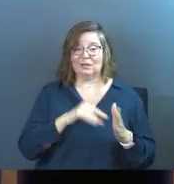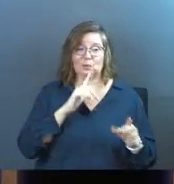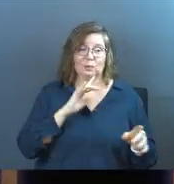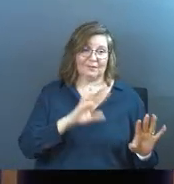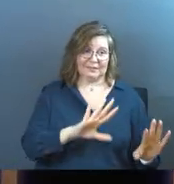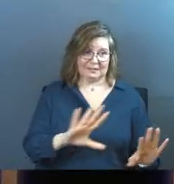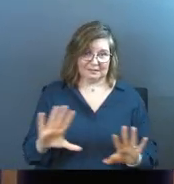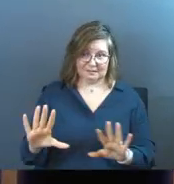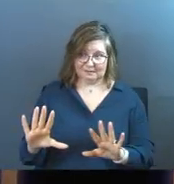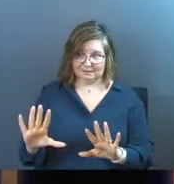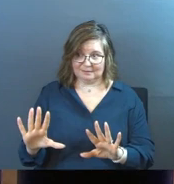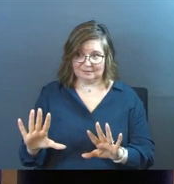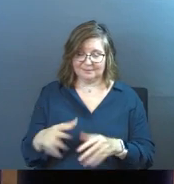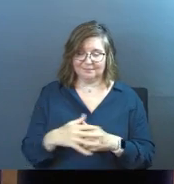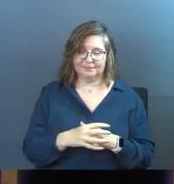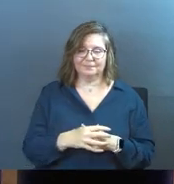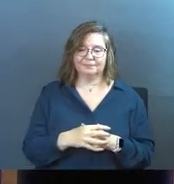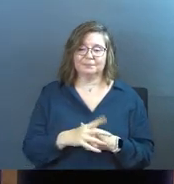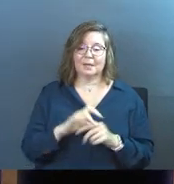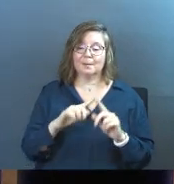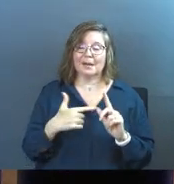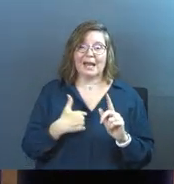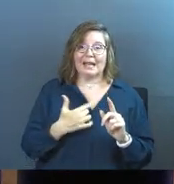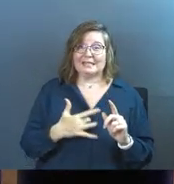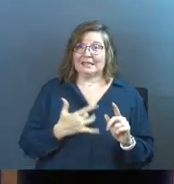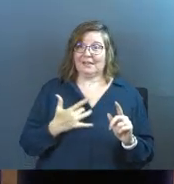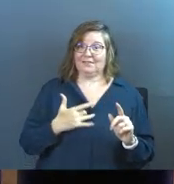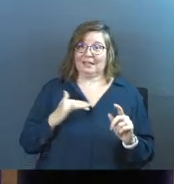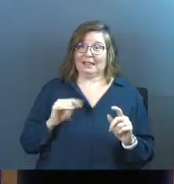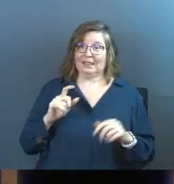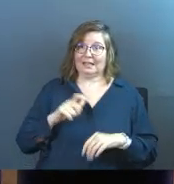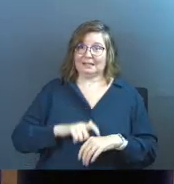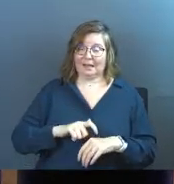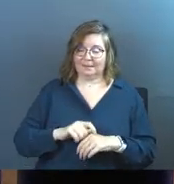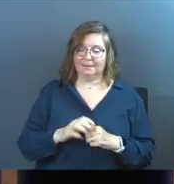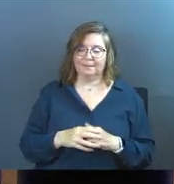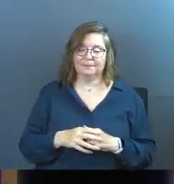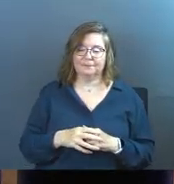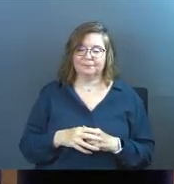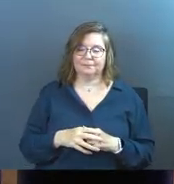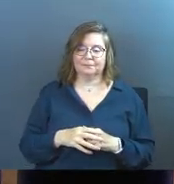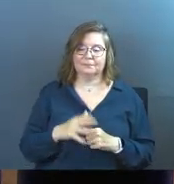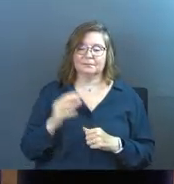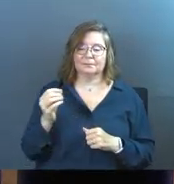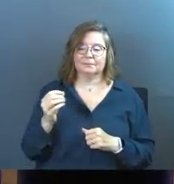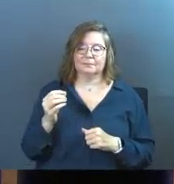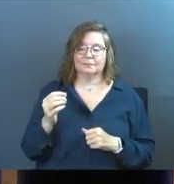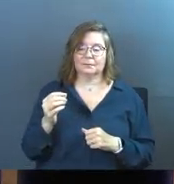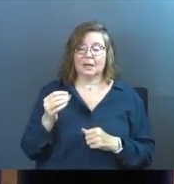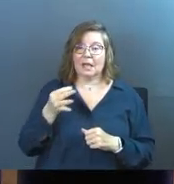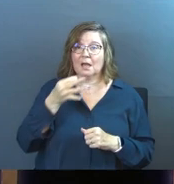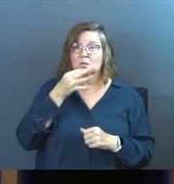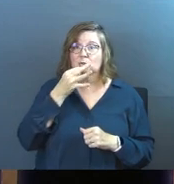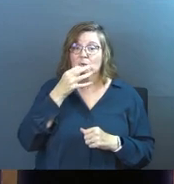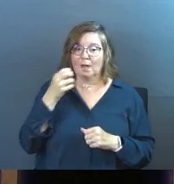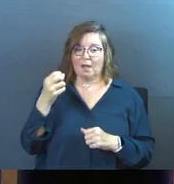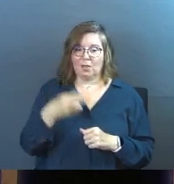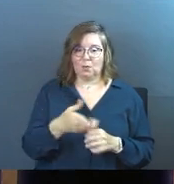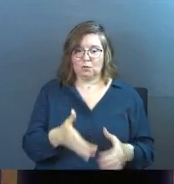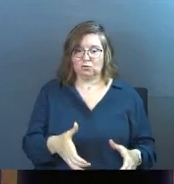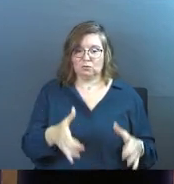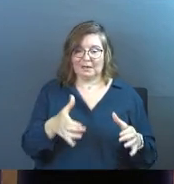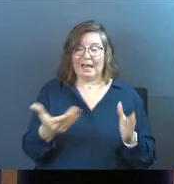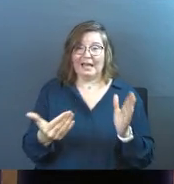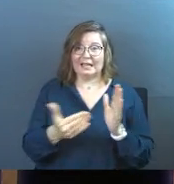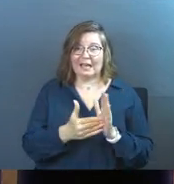you 27 year olds in the room. But I just didn't feel it at that time. And as soon as I threw the trash